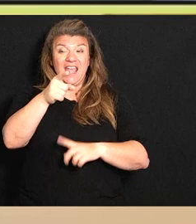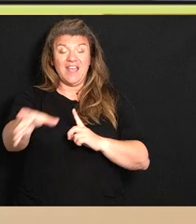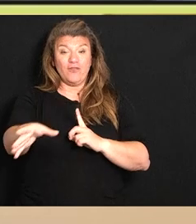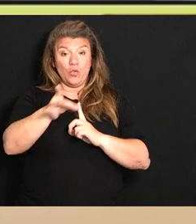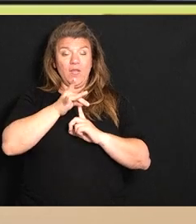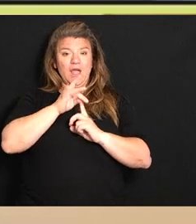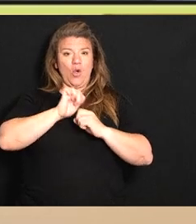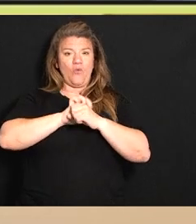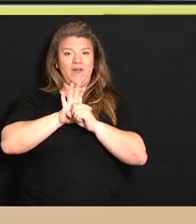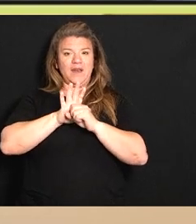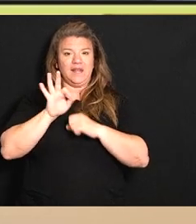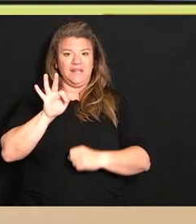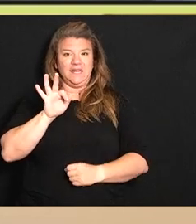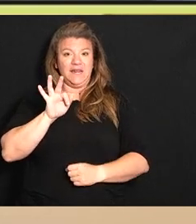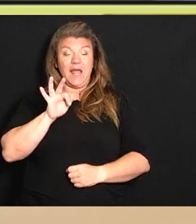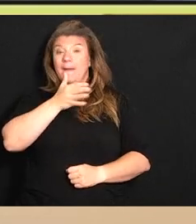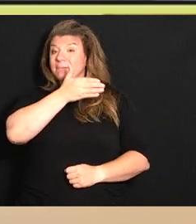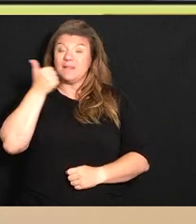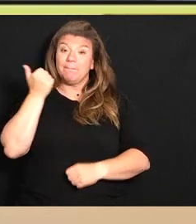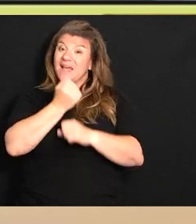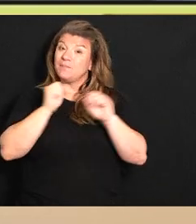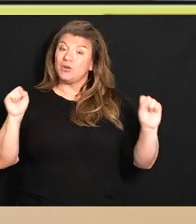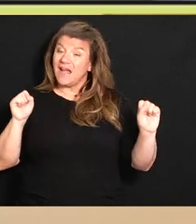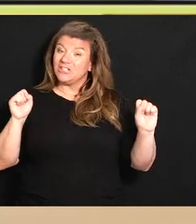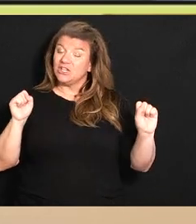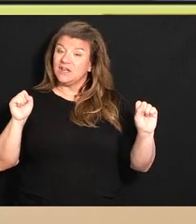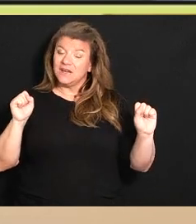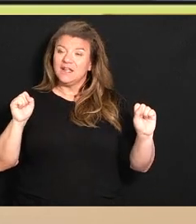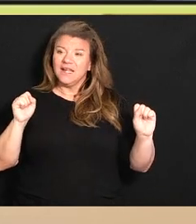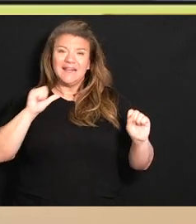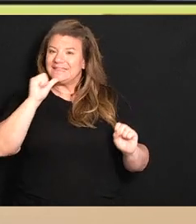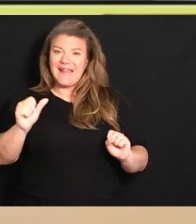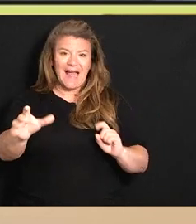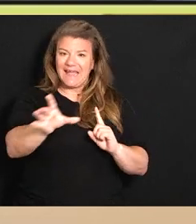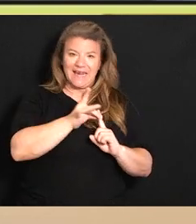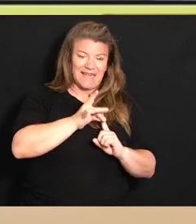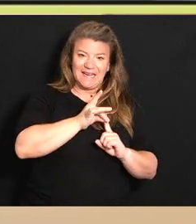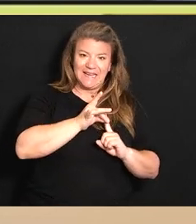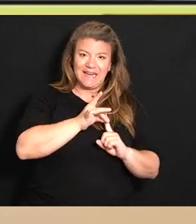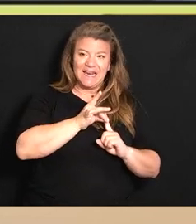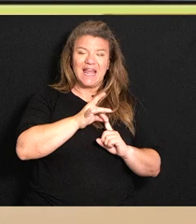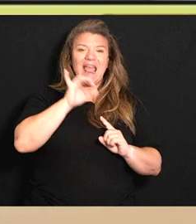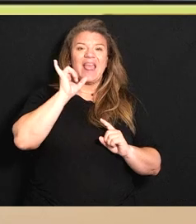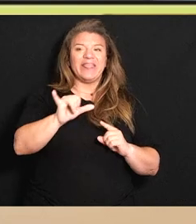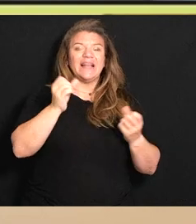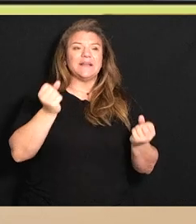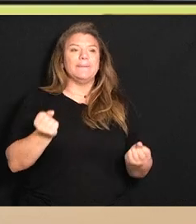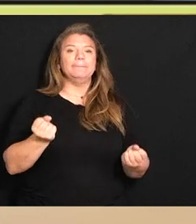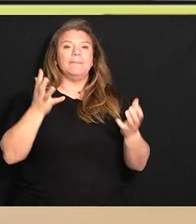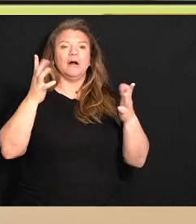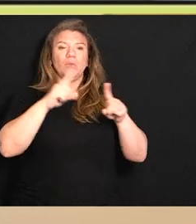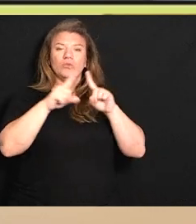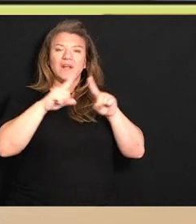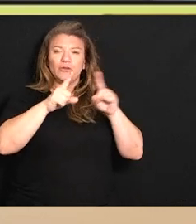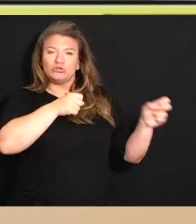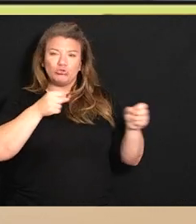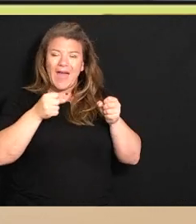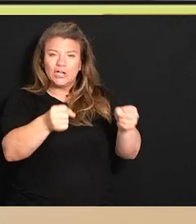-19 but the best protection is not getting COVID-19 which is a multiple strategy